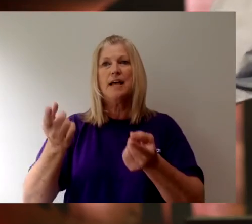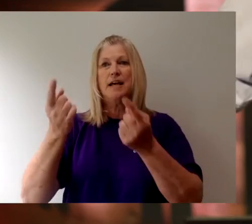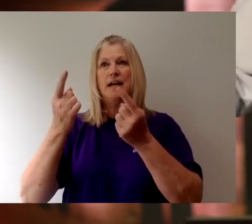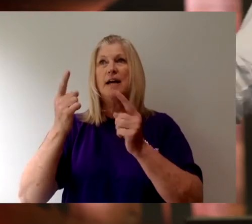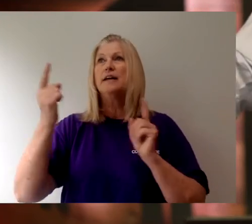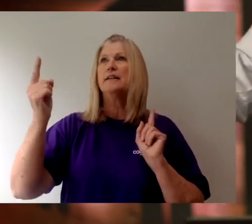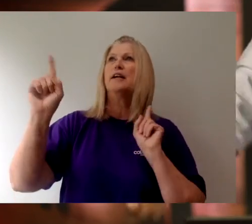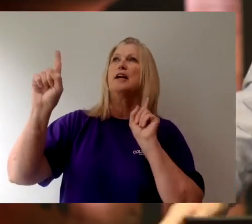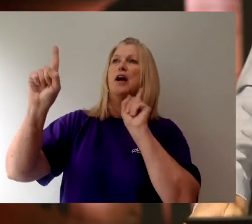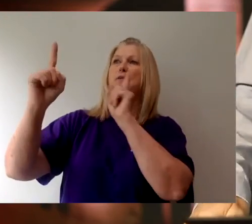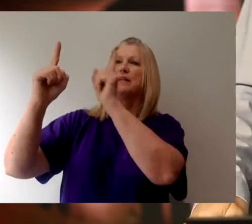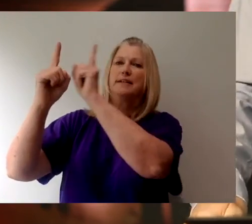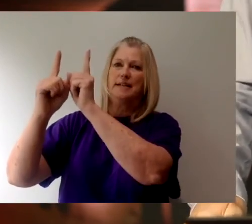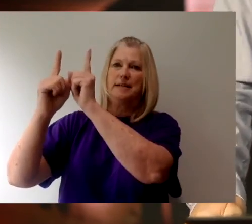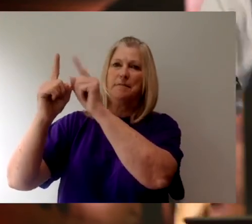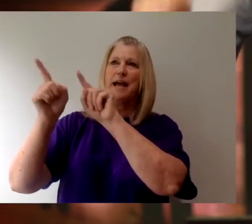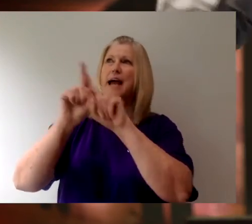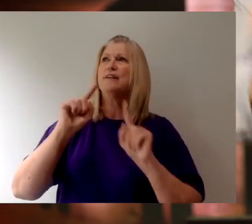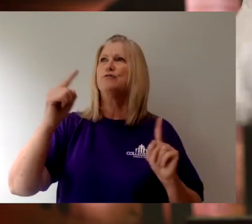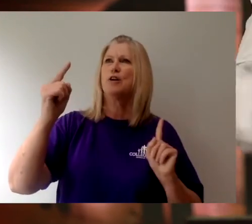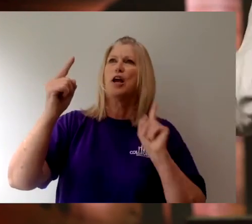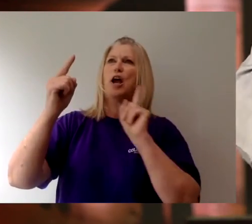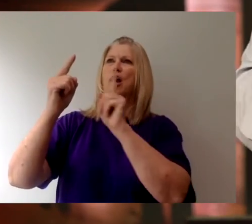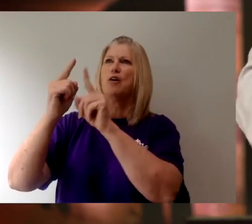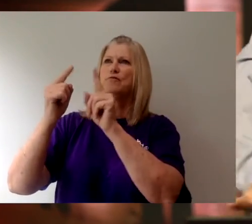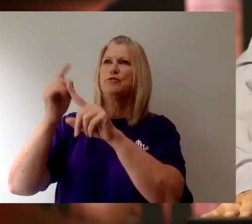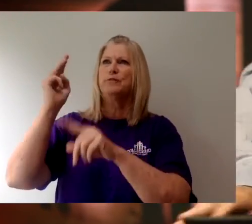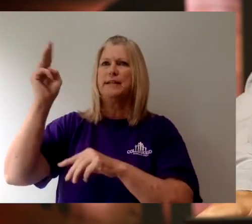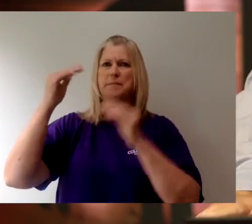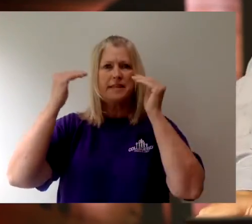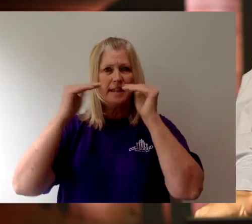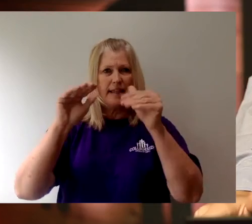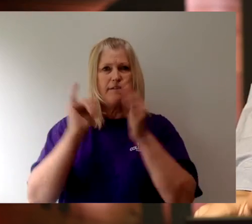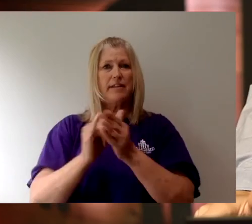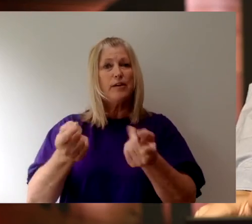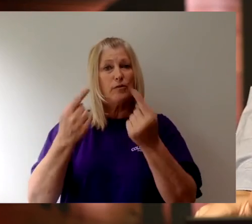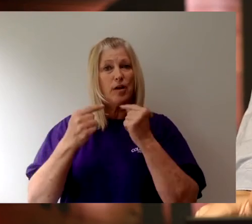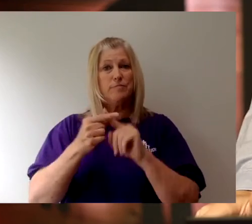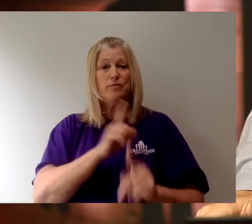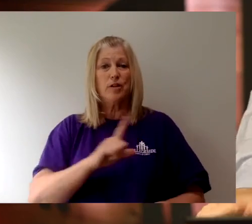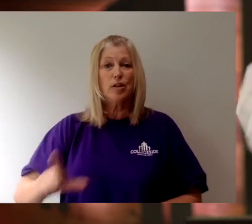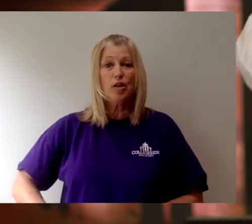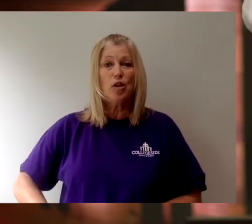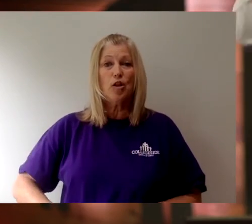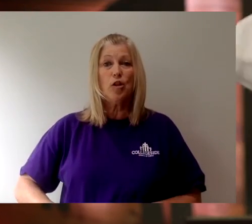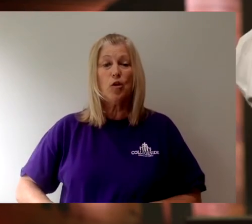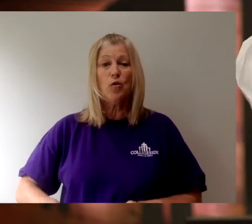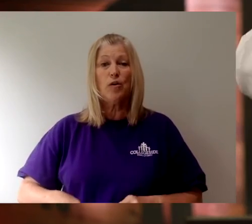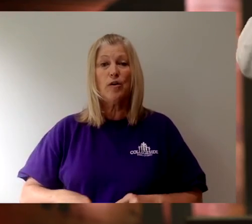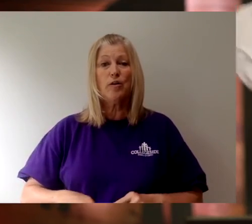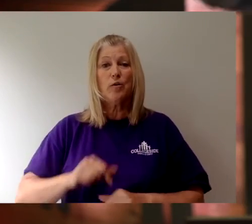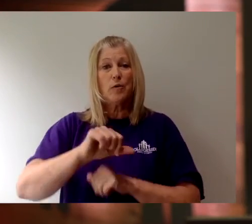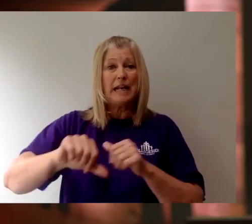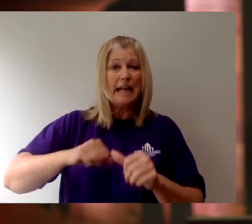Coming to Him. As you come to Him. The level that you come to the Lord directly